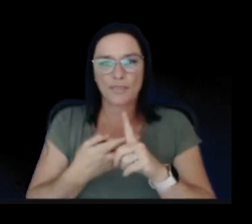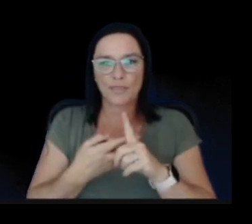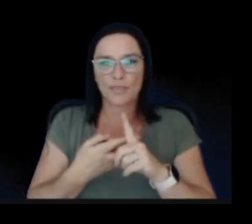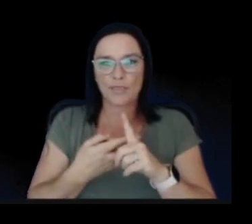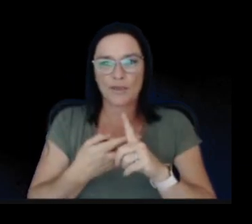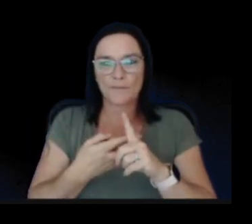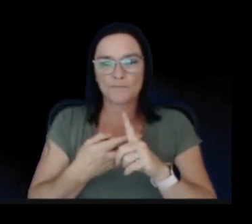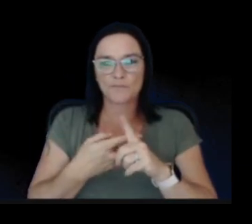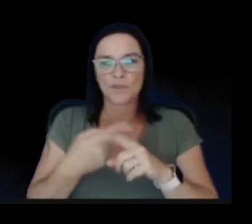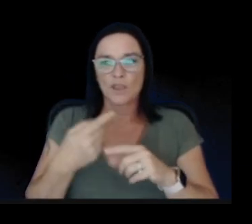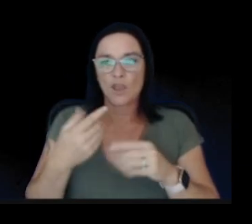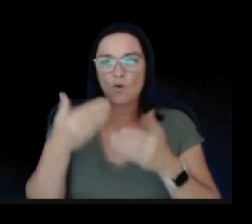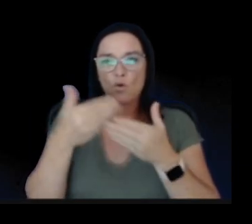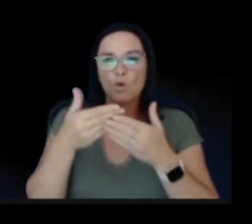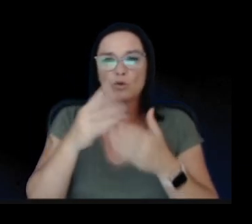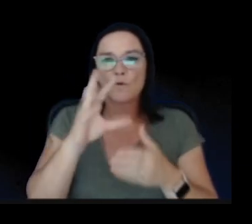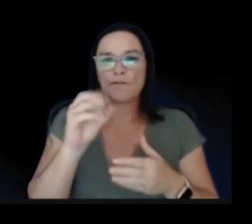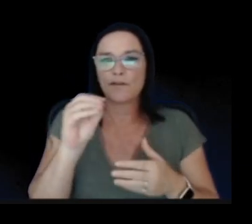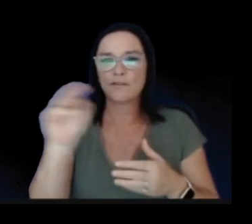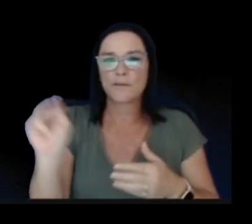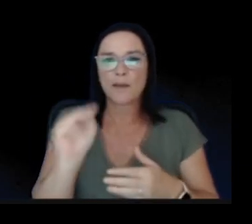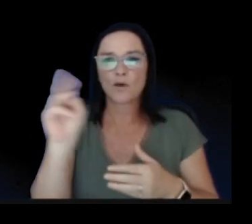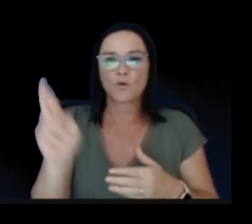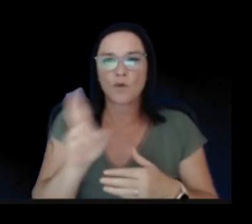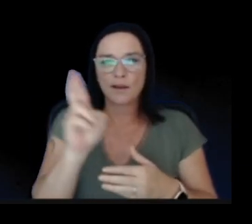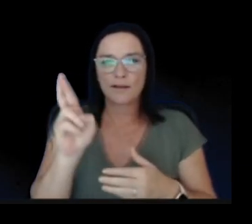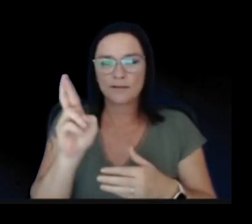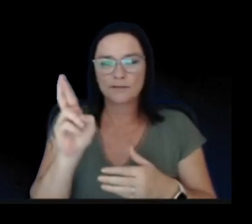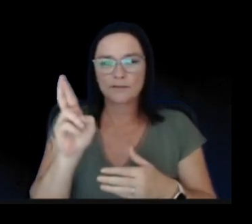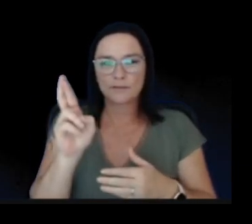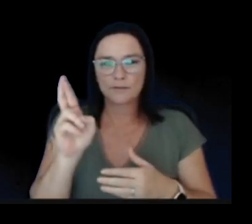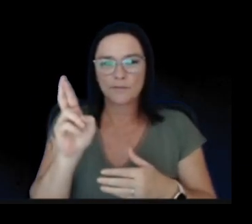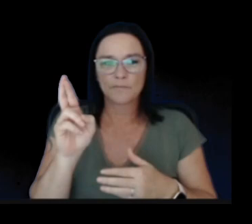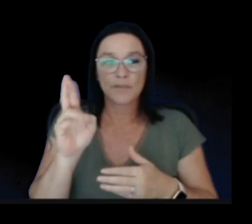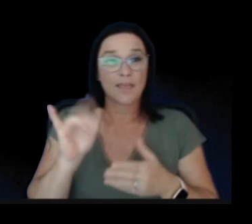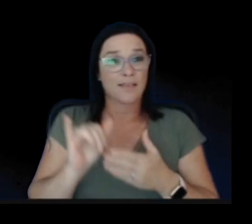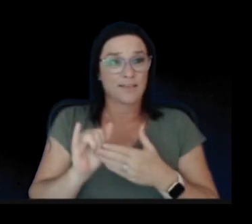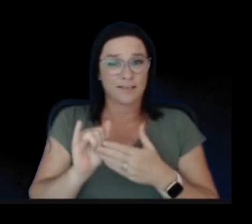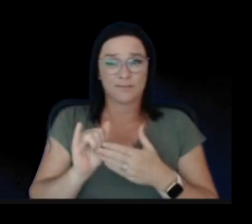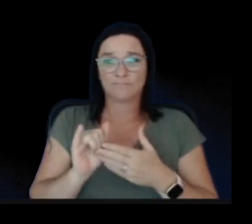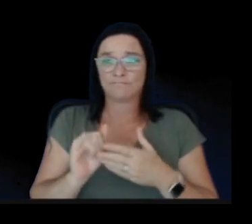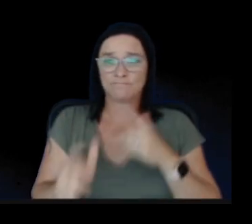approaching 50 micro radians of ground tilt, which is a massive amount.